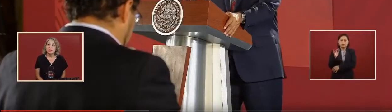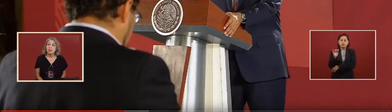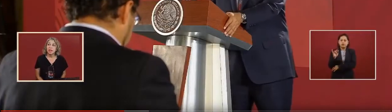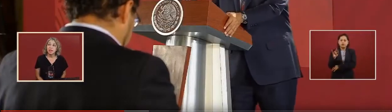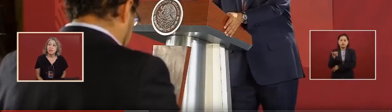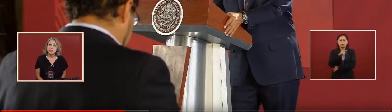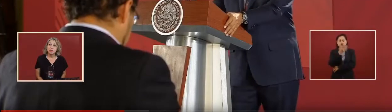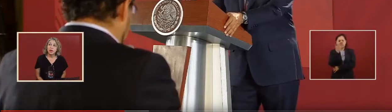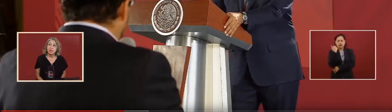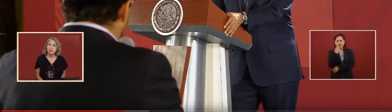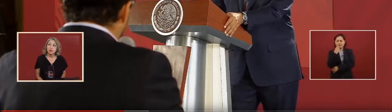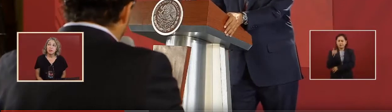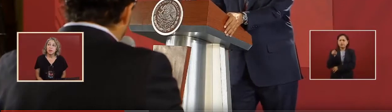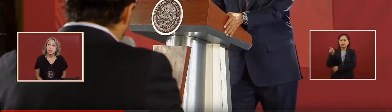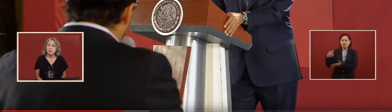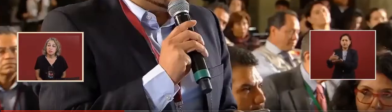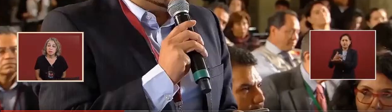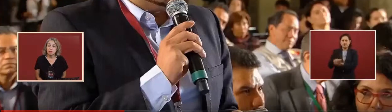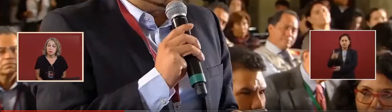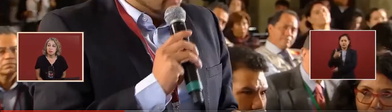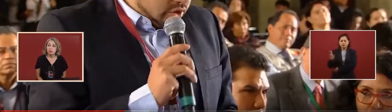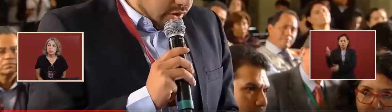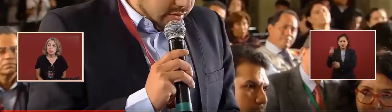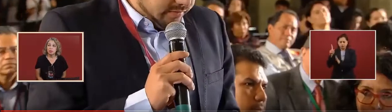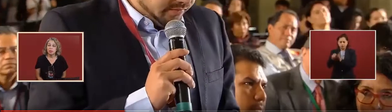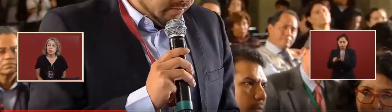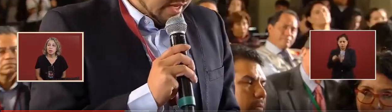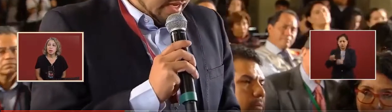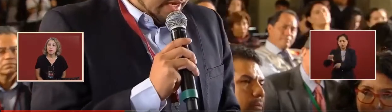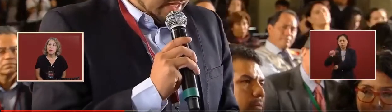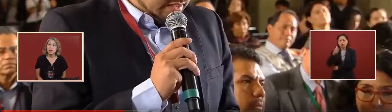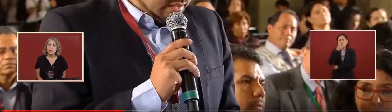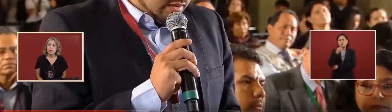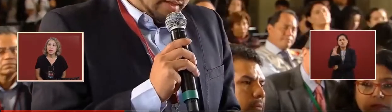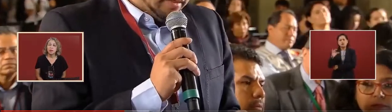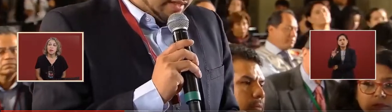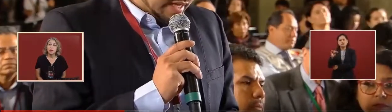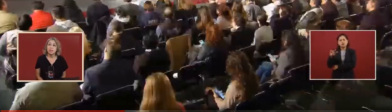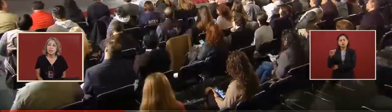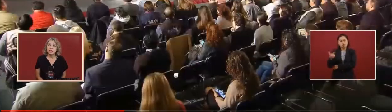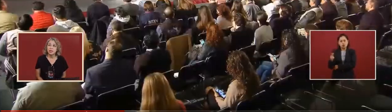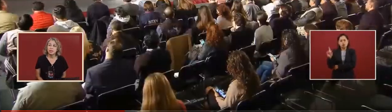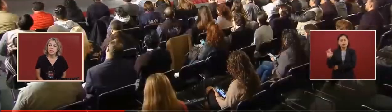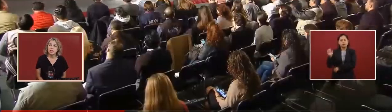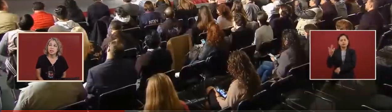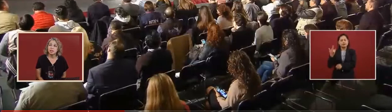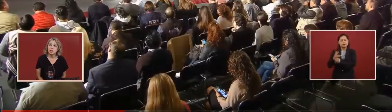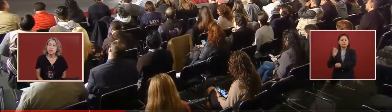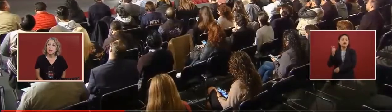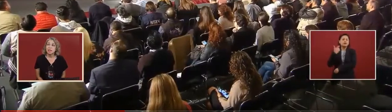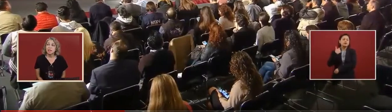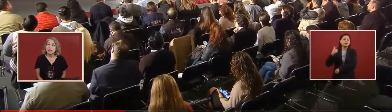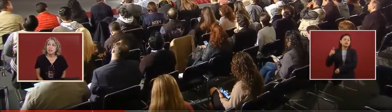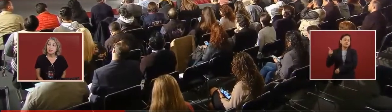winning, earning $700,000. So the secretary,